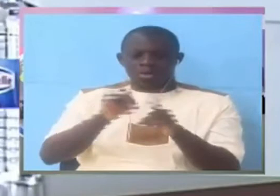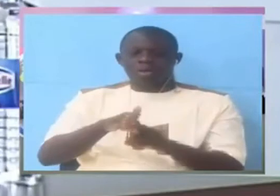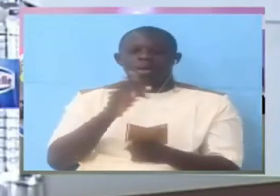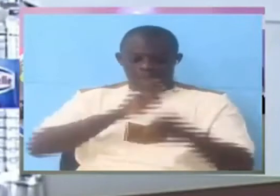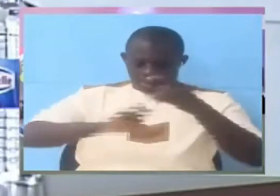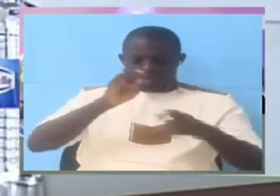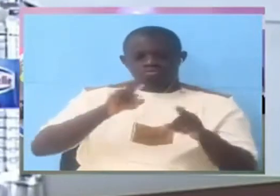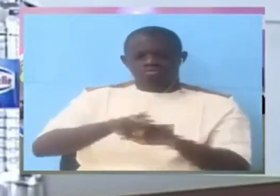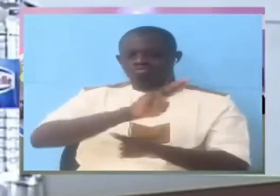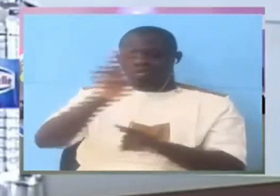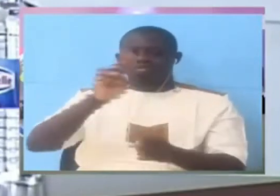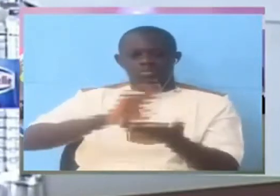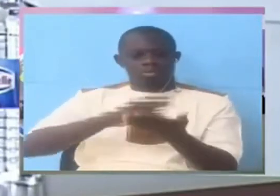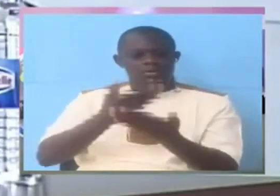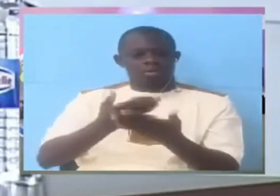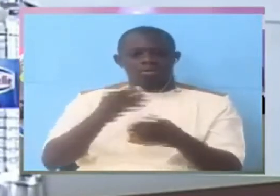my words